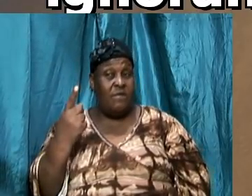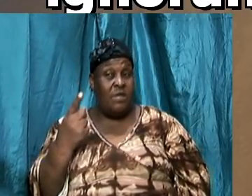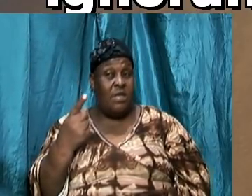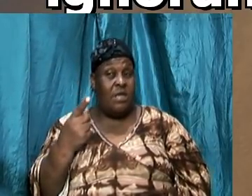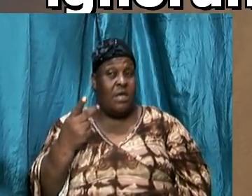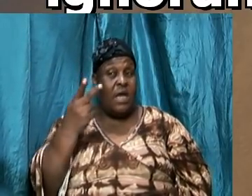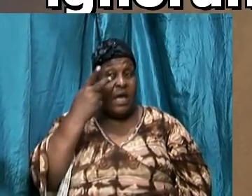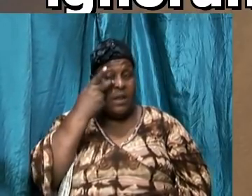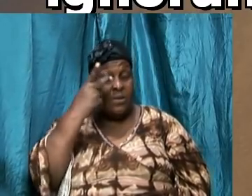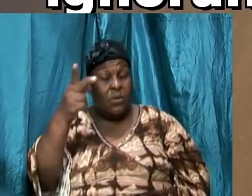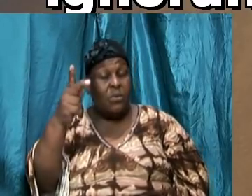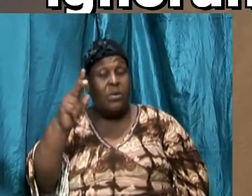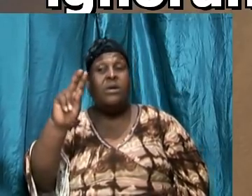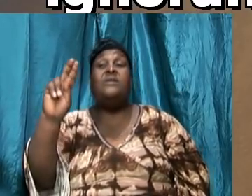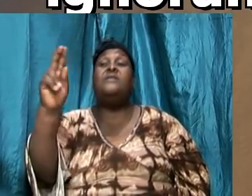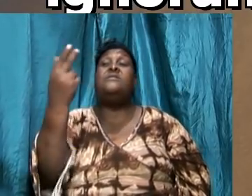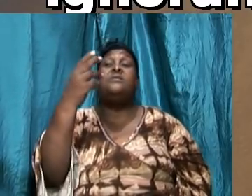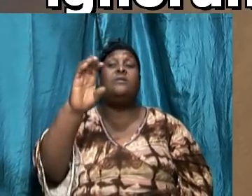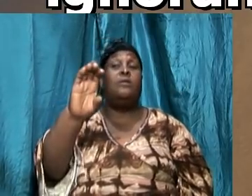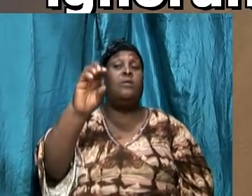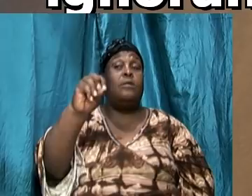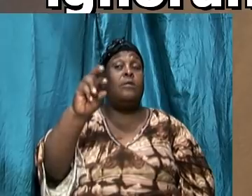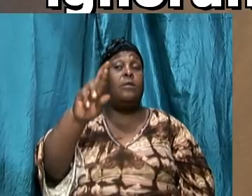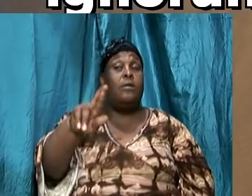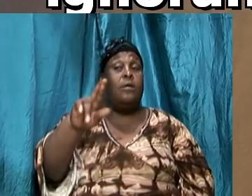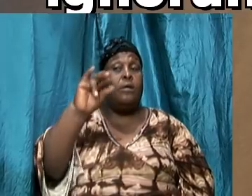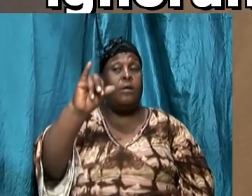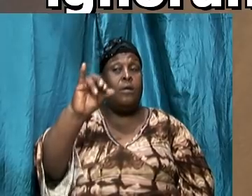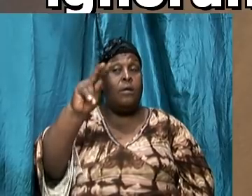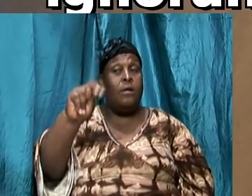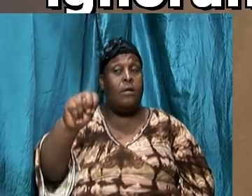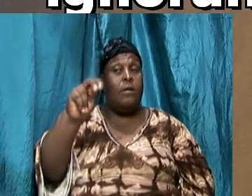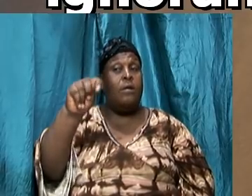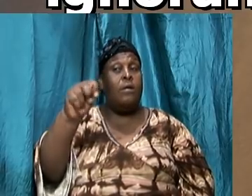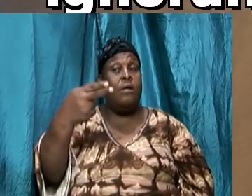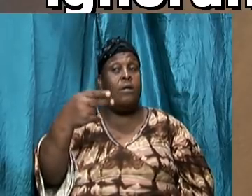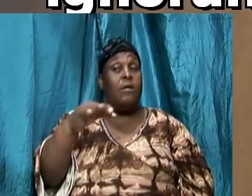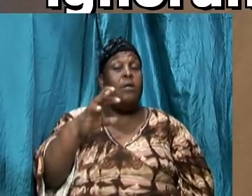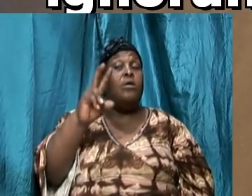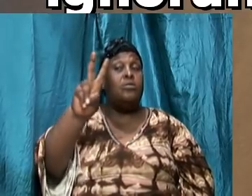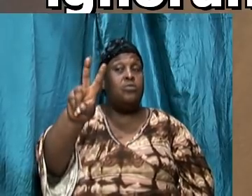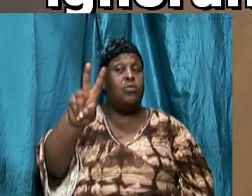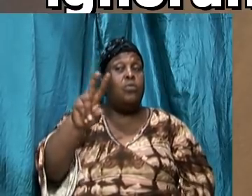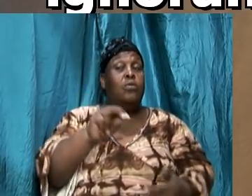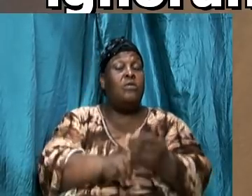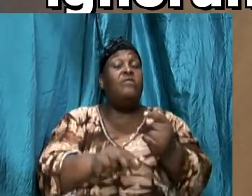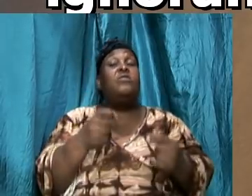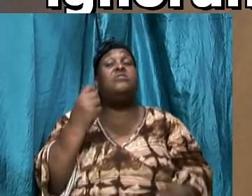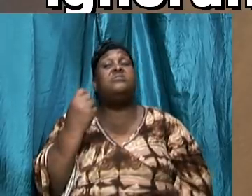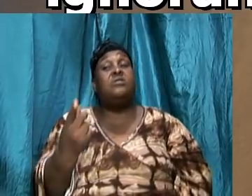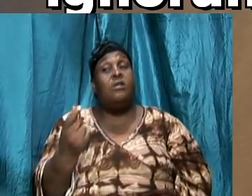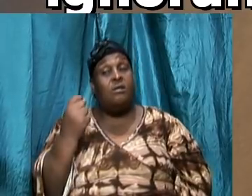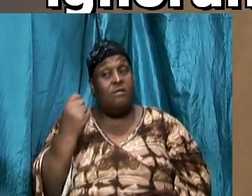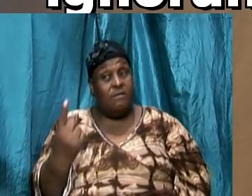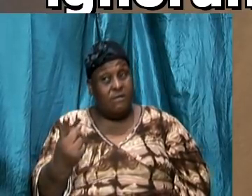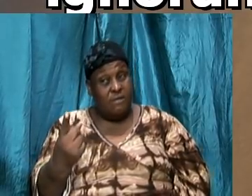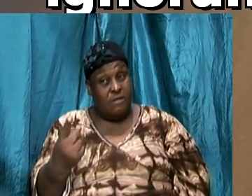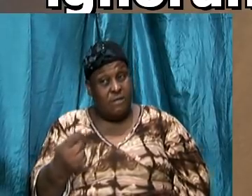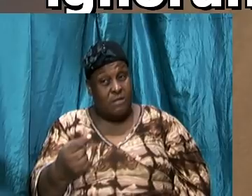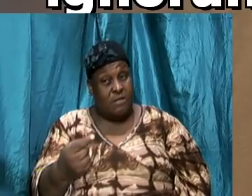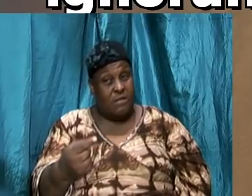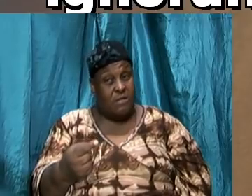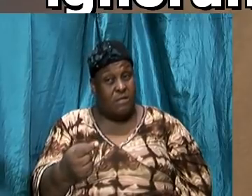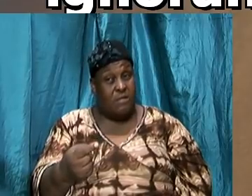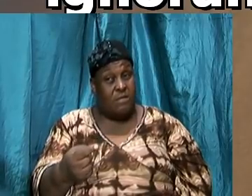we look at 2 Corinthians chapter 2 and verse 11 with the what we have